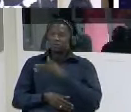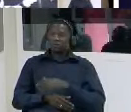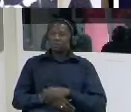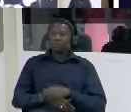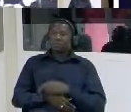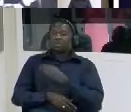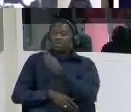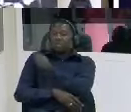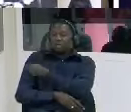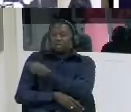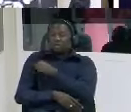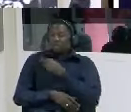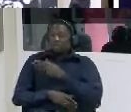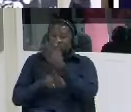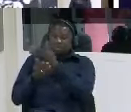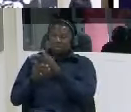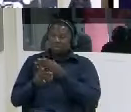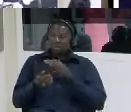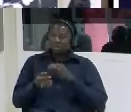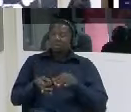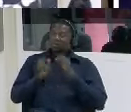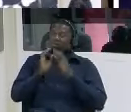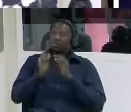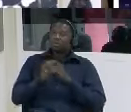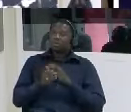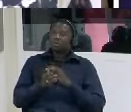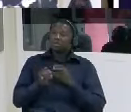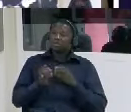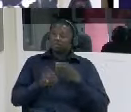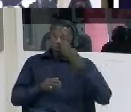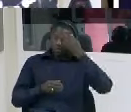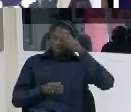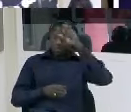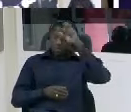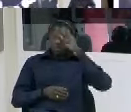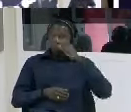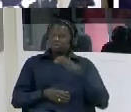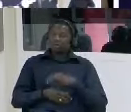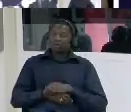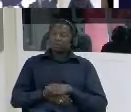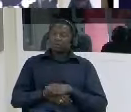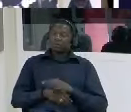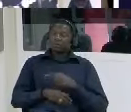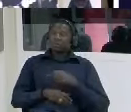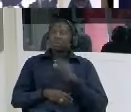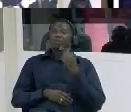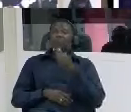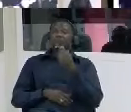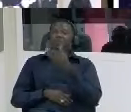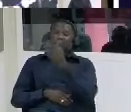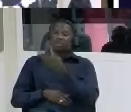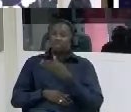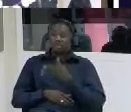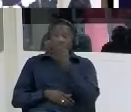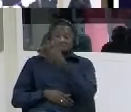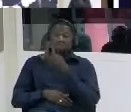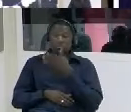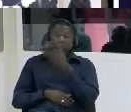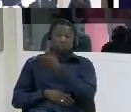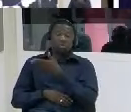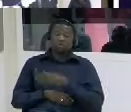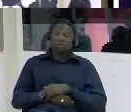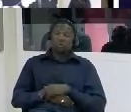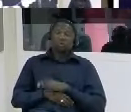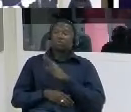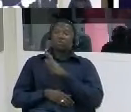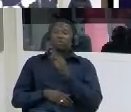the commissioner the refugee by in in robos they said there you should go and file an asylum not at the